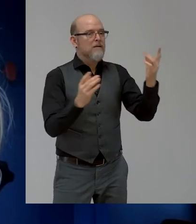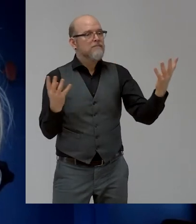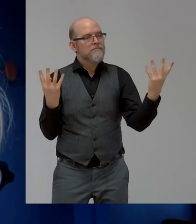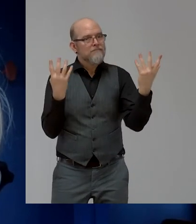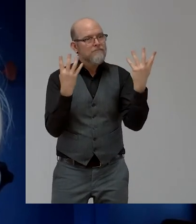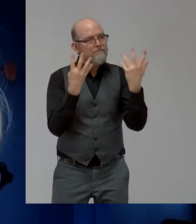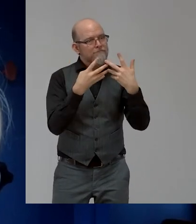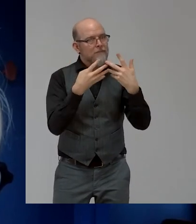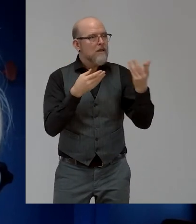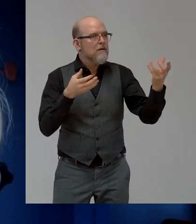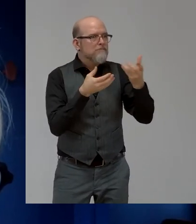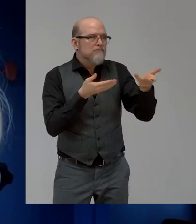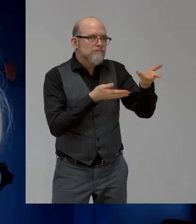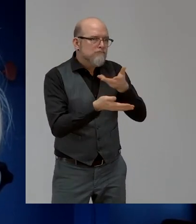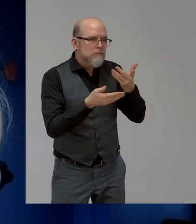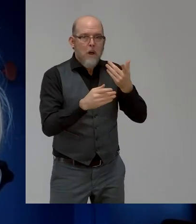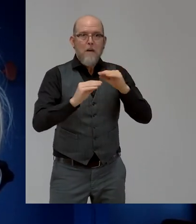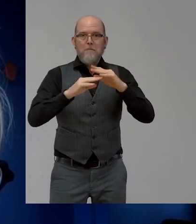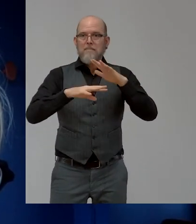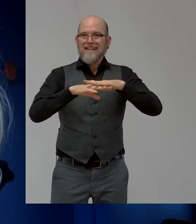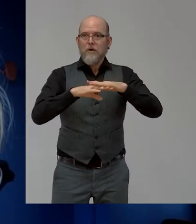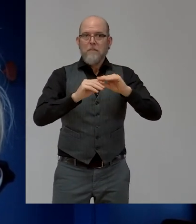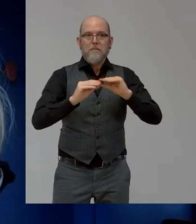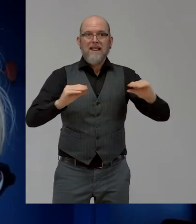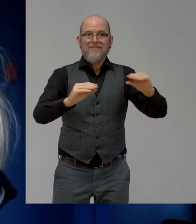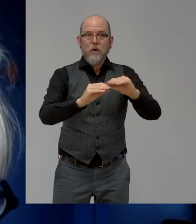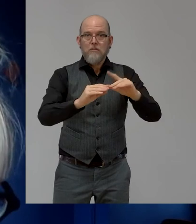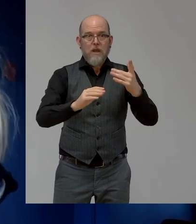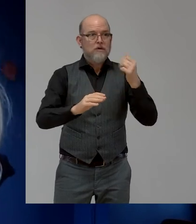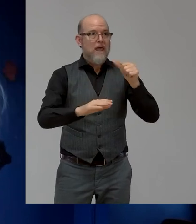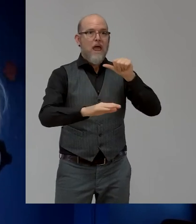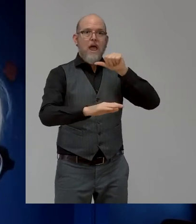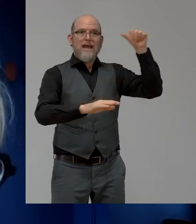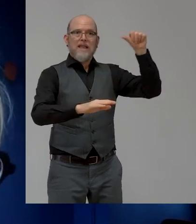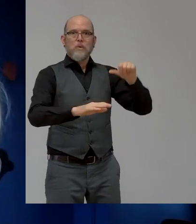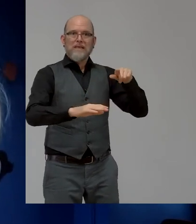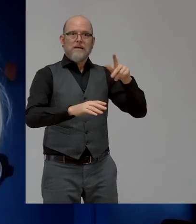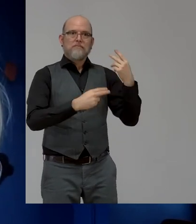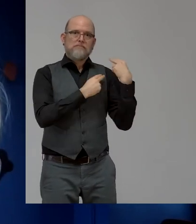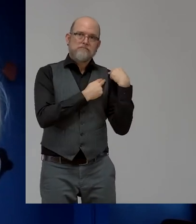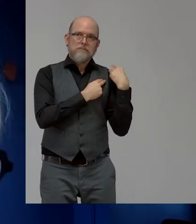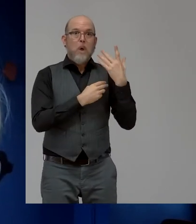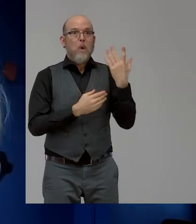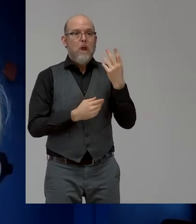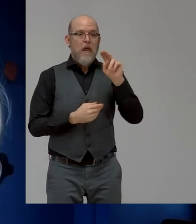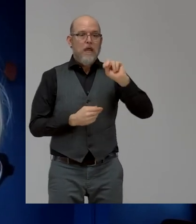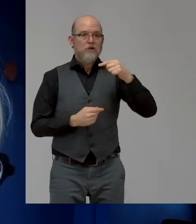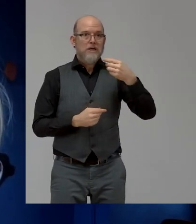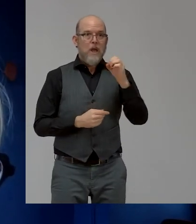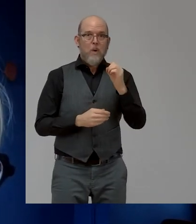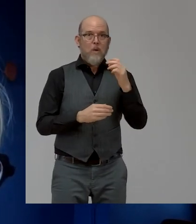service, where they exist, need to deliver, we need to have NGOs, sometimes filling that gap and ensuring that there is a good match, so that